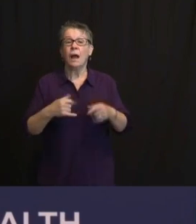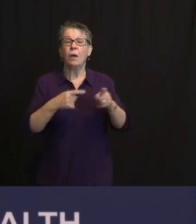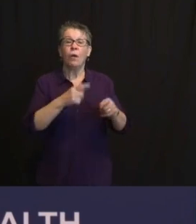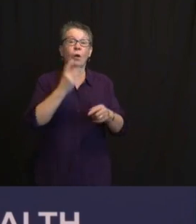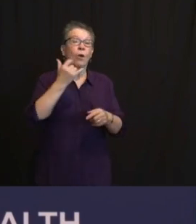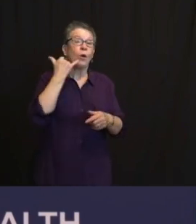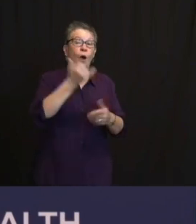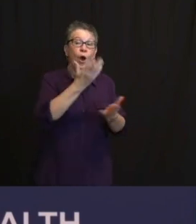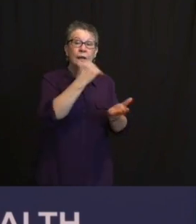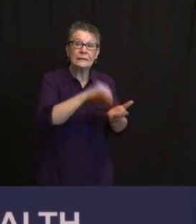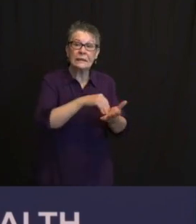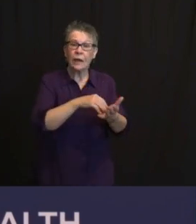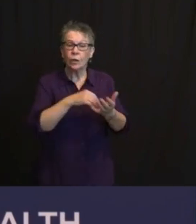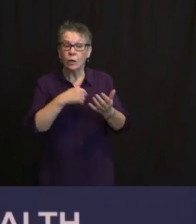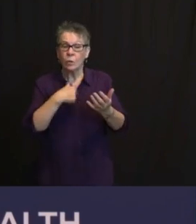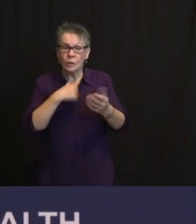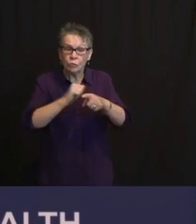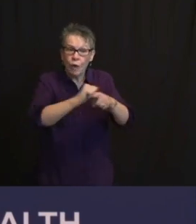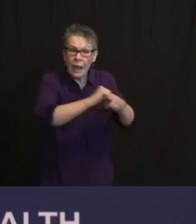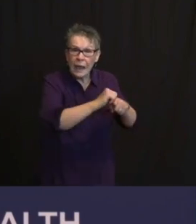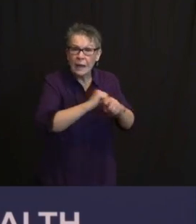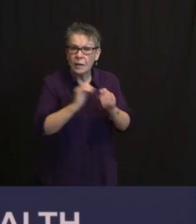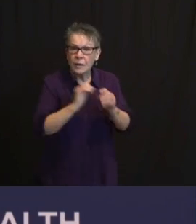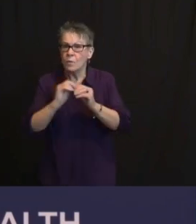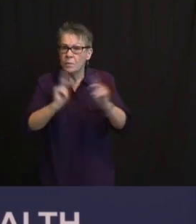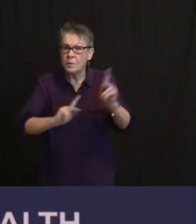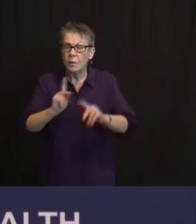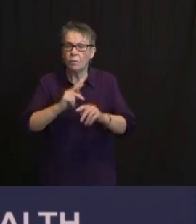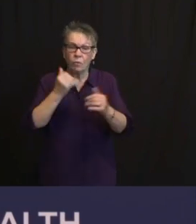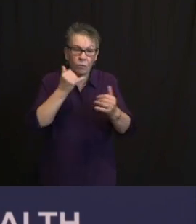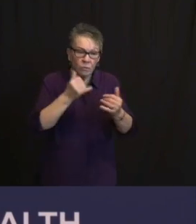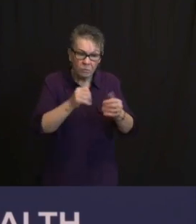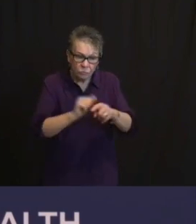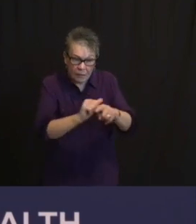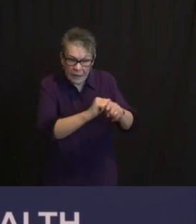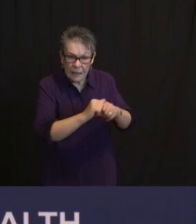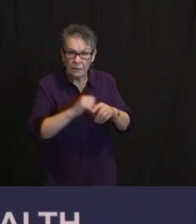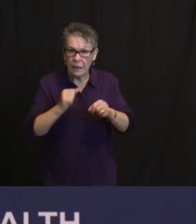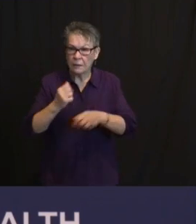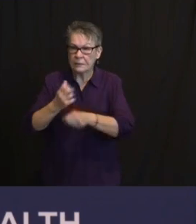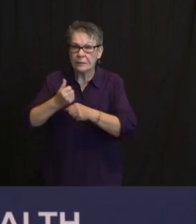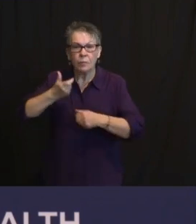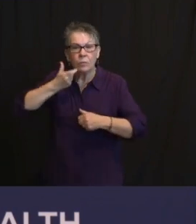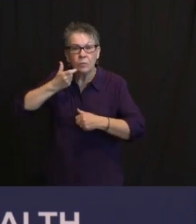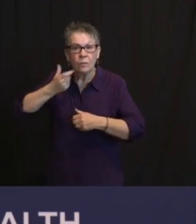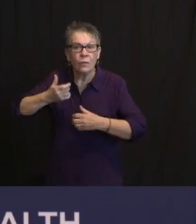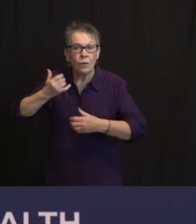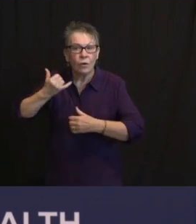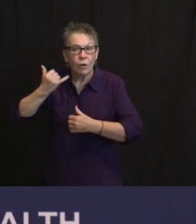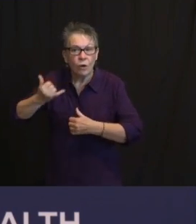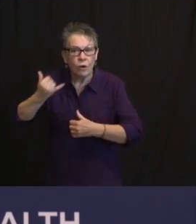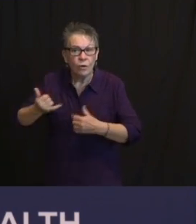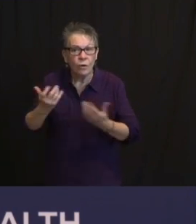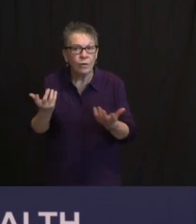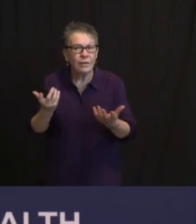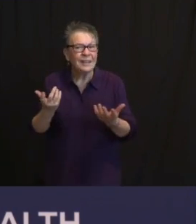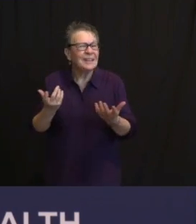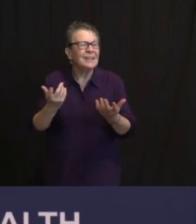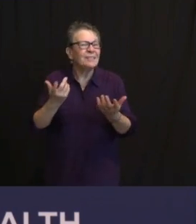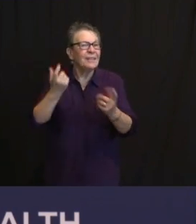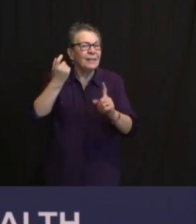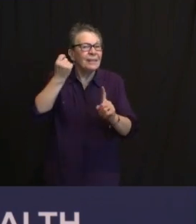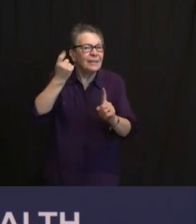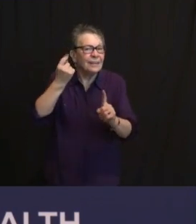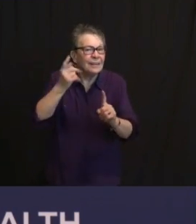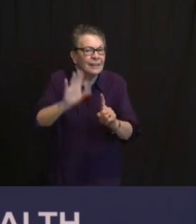REITERATE WHAT JUDY SAID. THERE IS A CURRENT SUPPLY DEMAND IMBALANCE, AND THERE WILL CONTINUE TO BE. AND FOR A